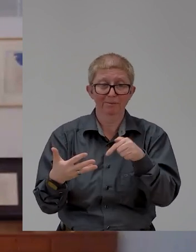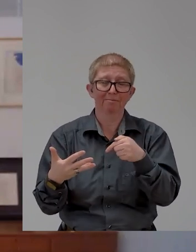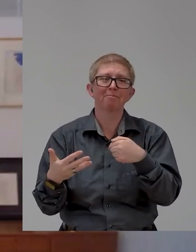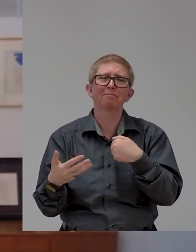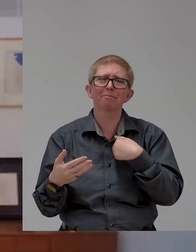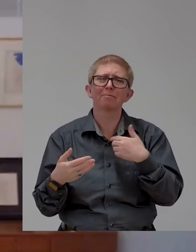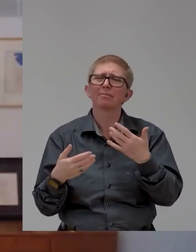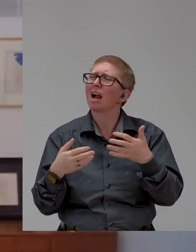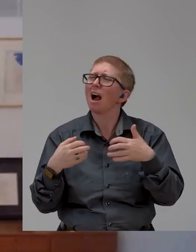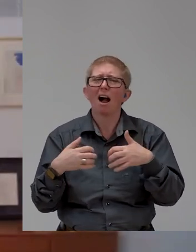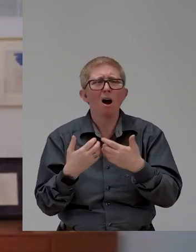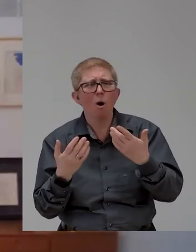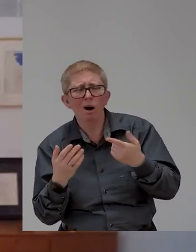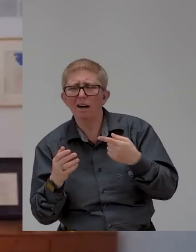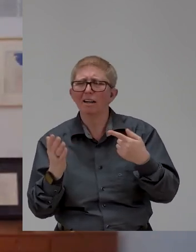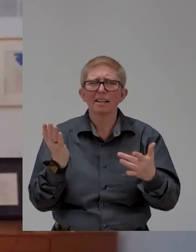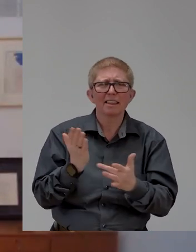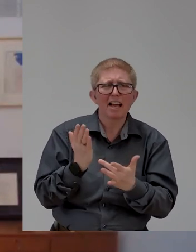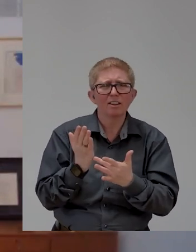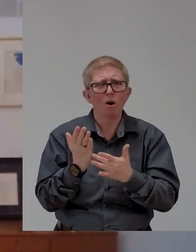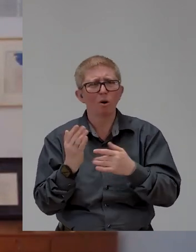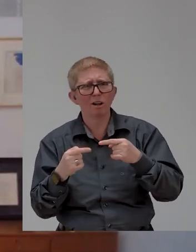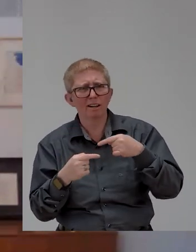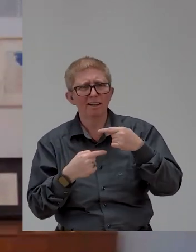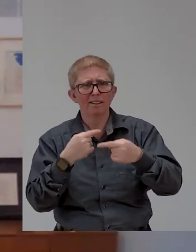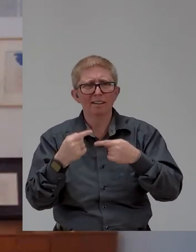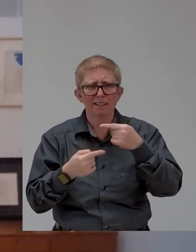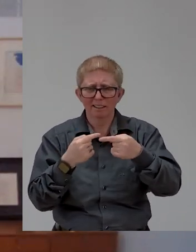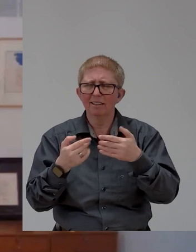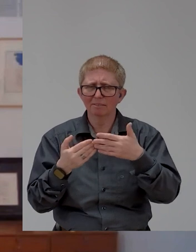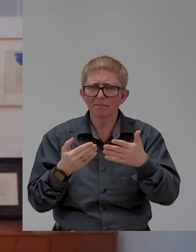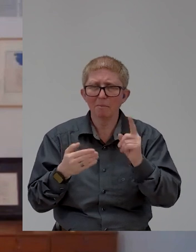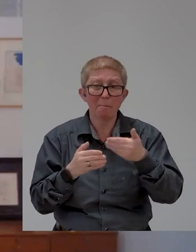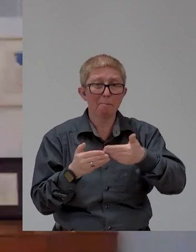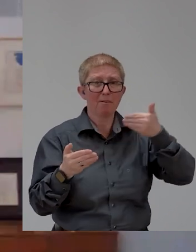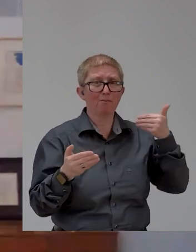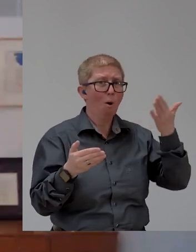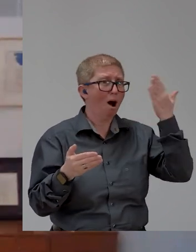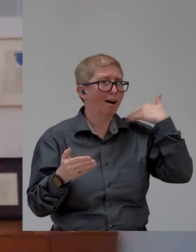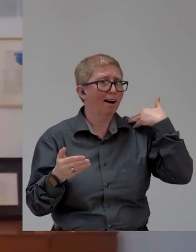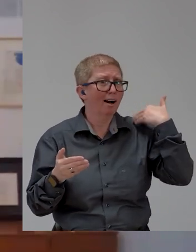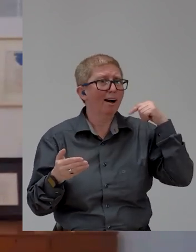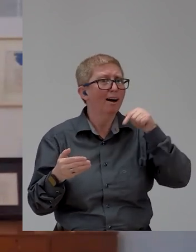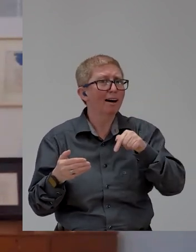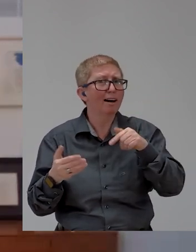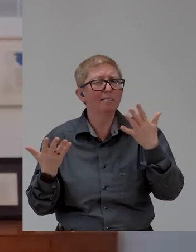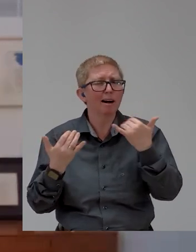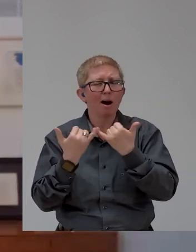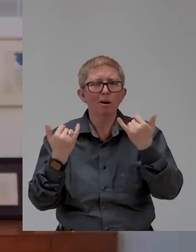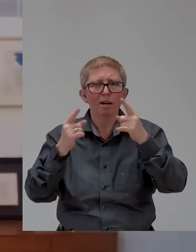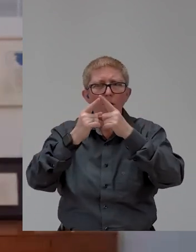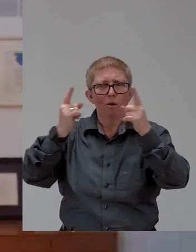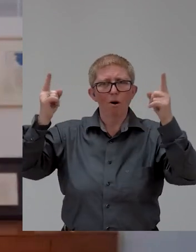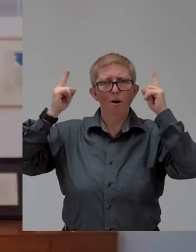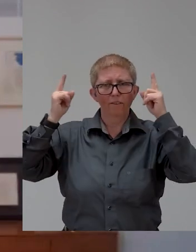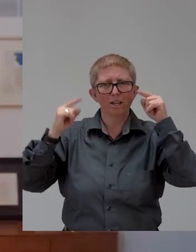accessibility management changed during the pandemic. And for these state universities and state government, what was scary is that during the